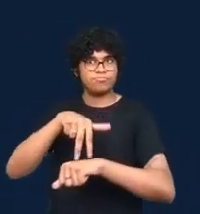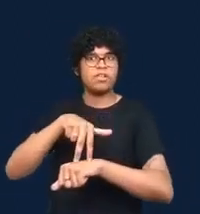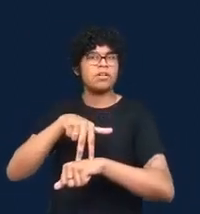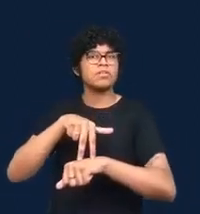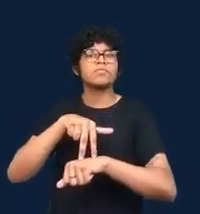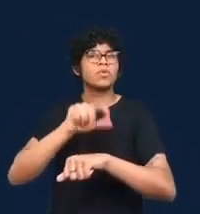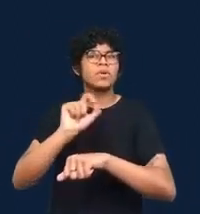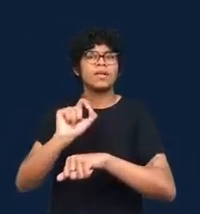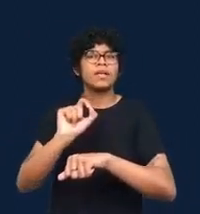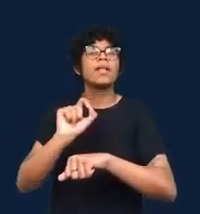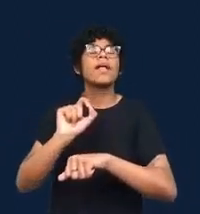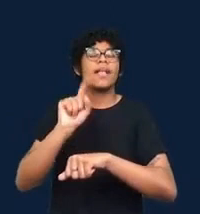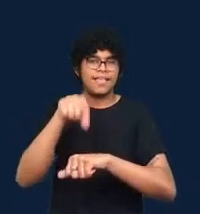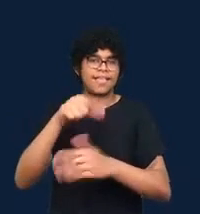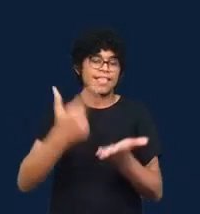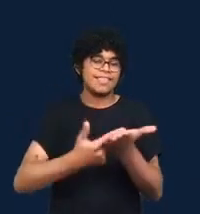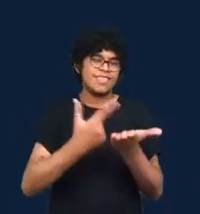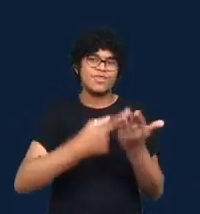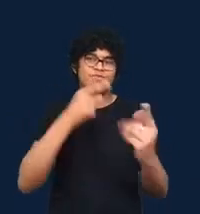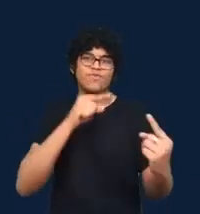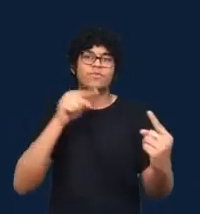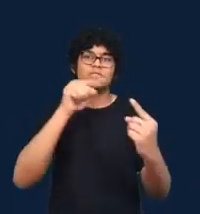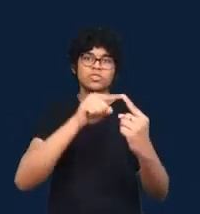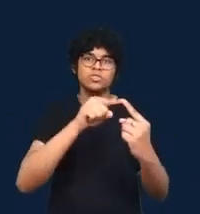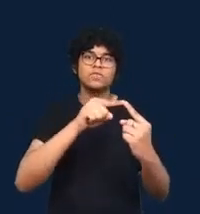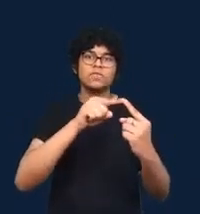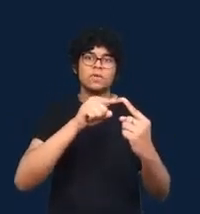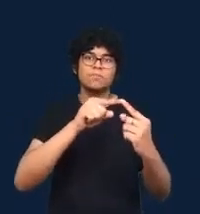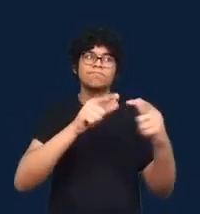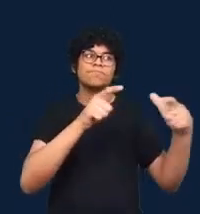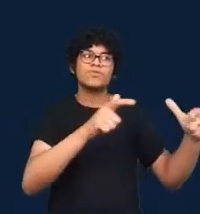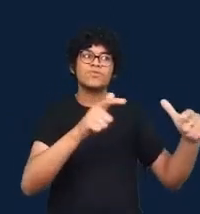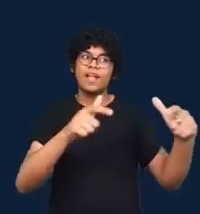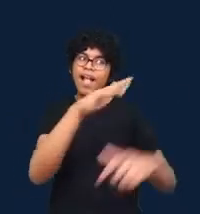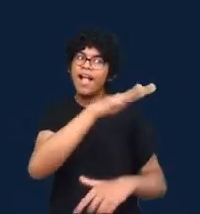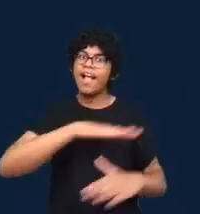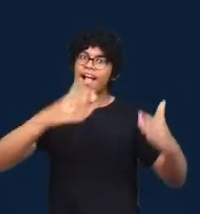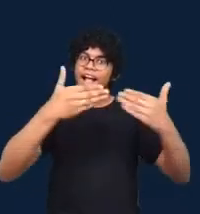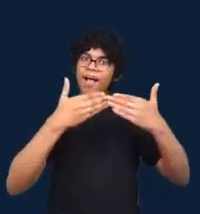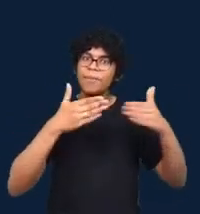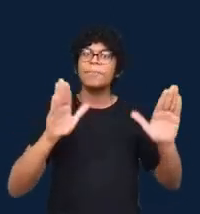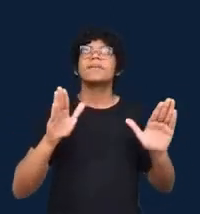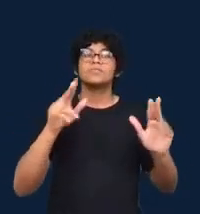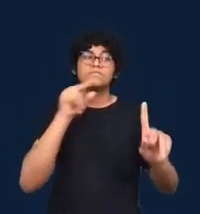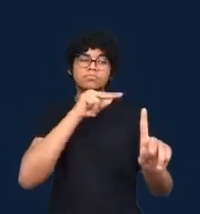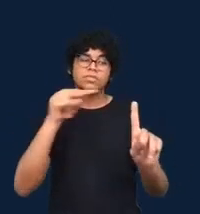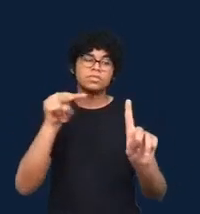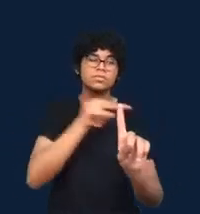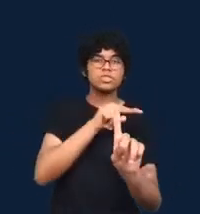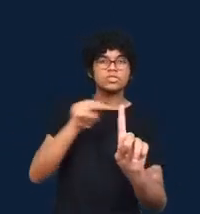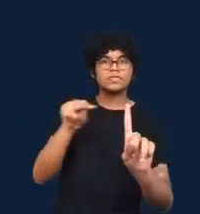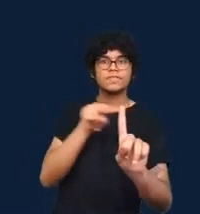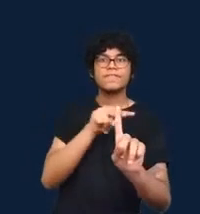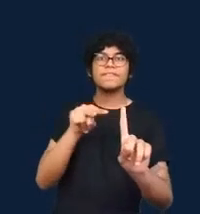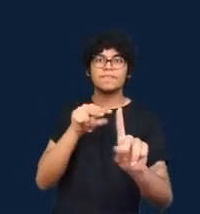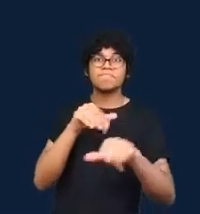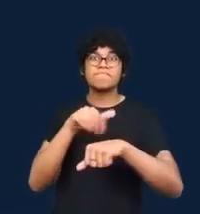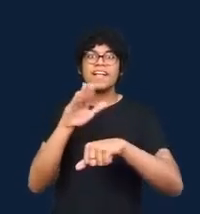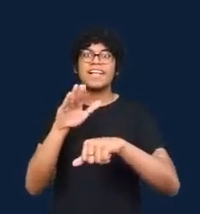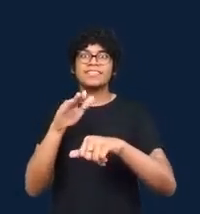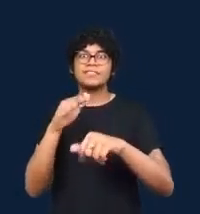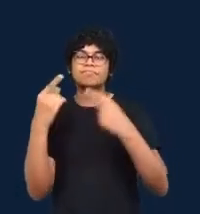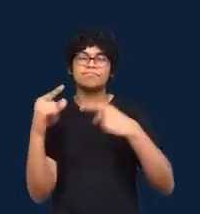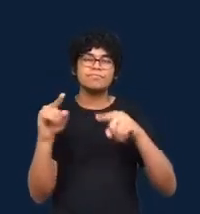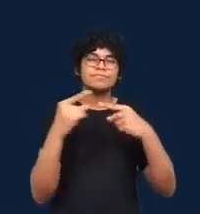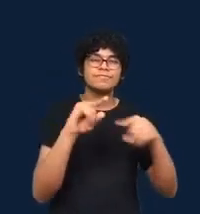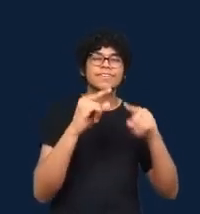perspectives and provocations on data journalism. We wanted to see what happens when we broaden the